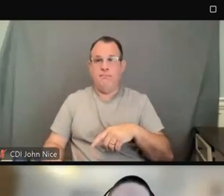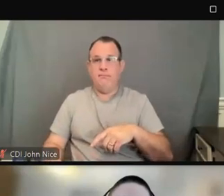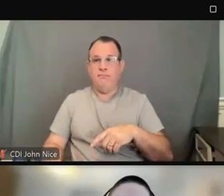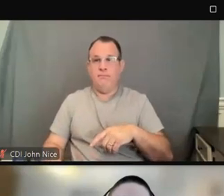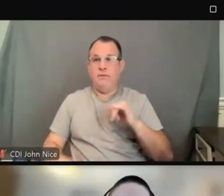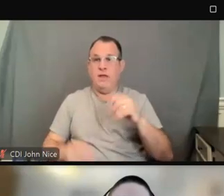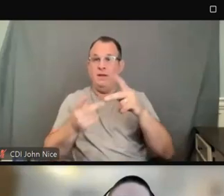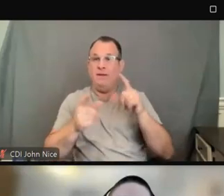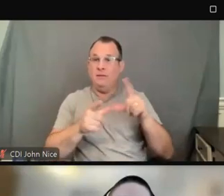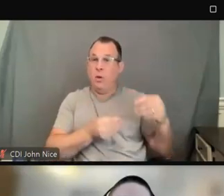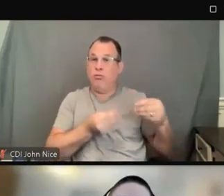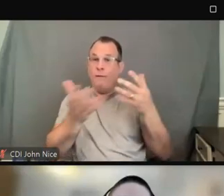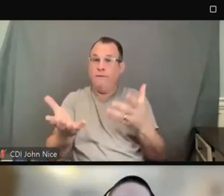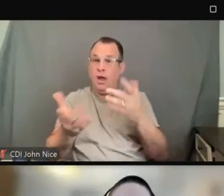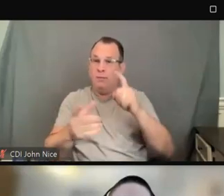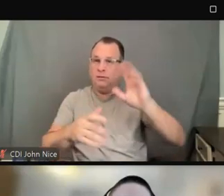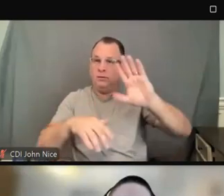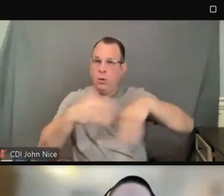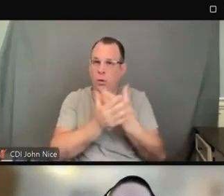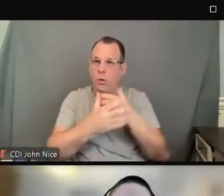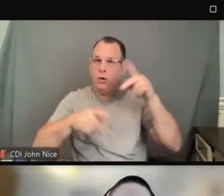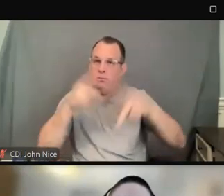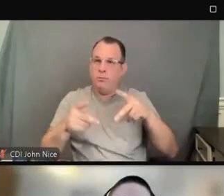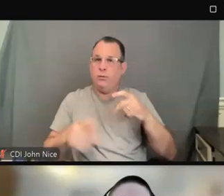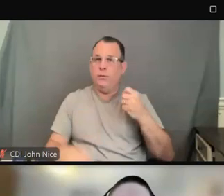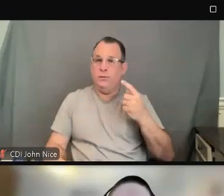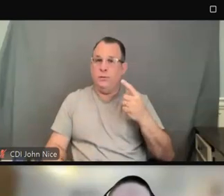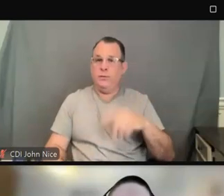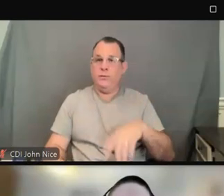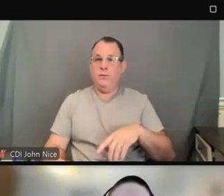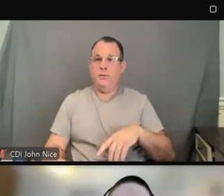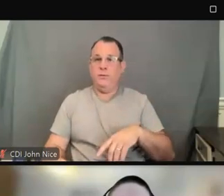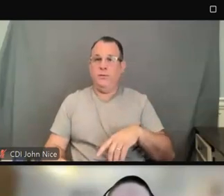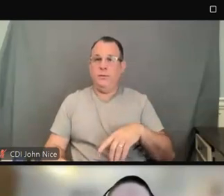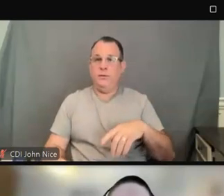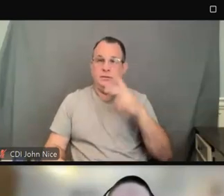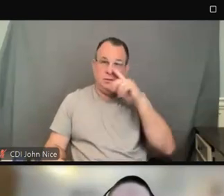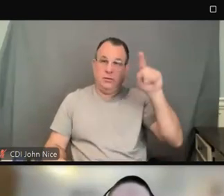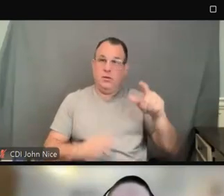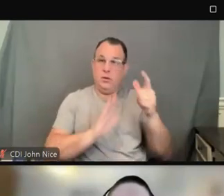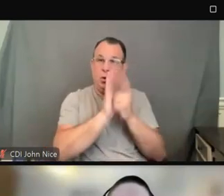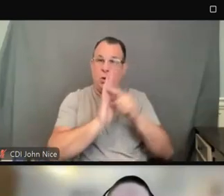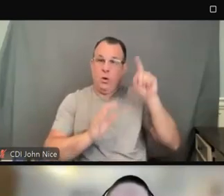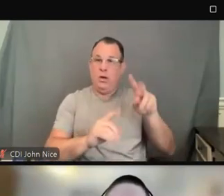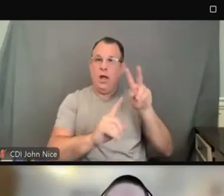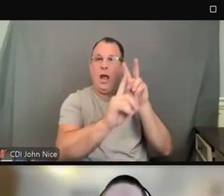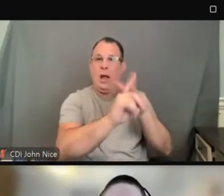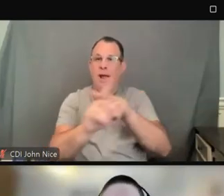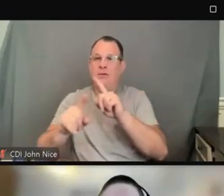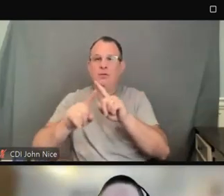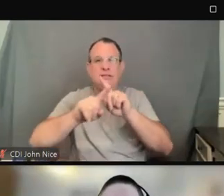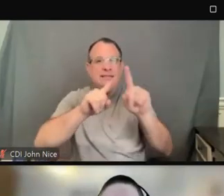Each of these laws applies to different types of entities, but they can also overlap in some cases.